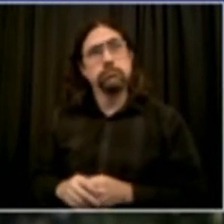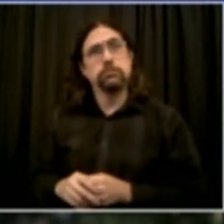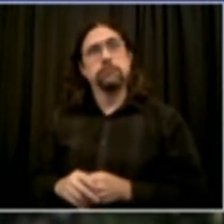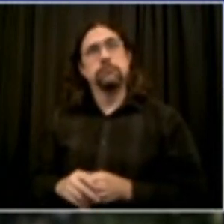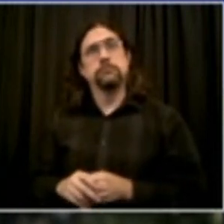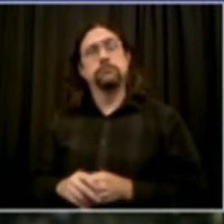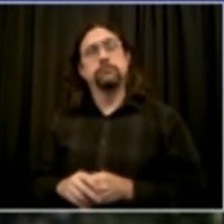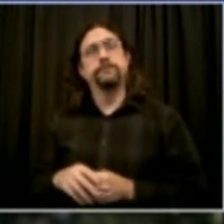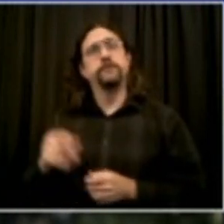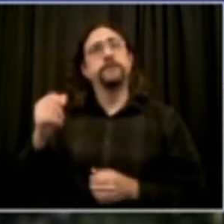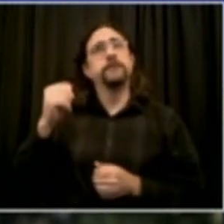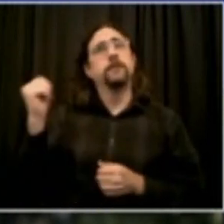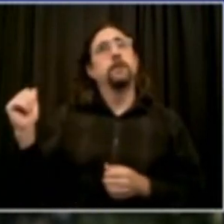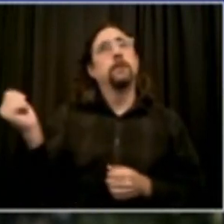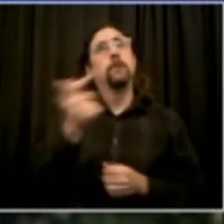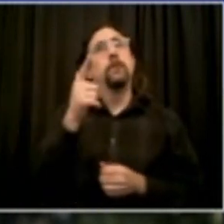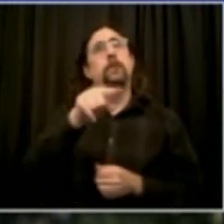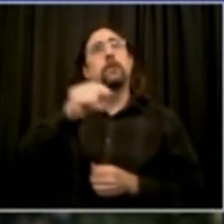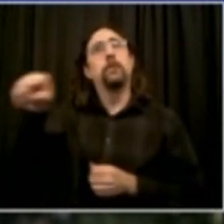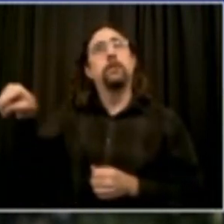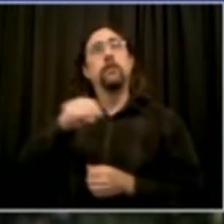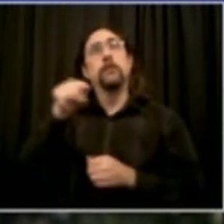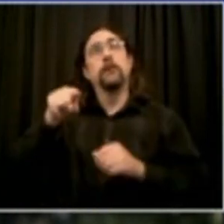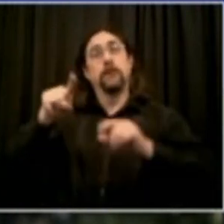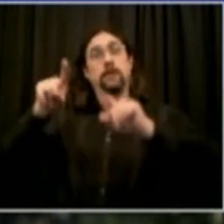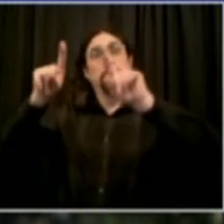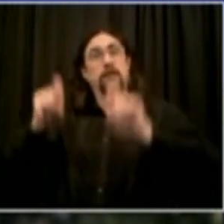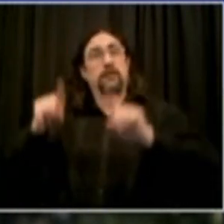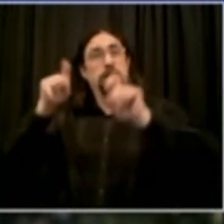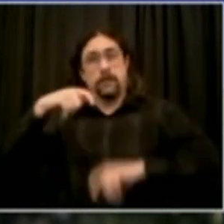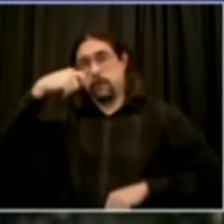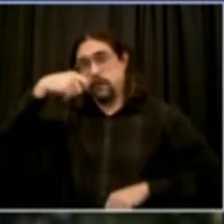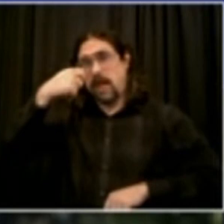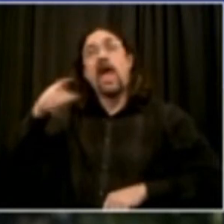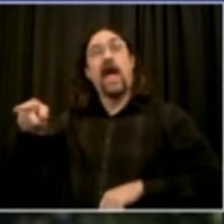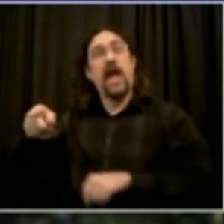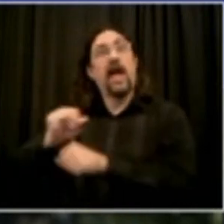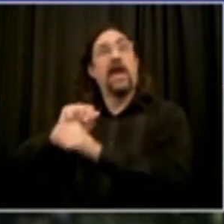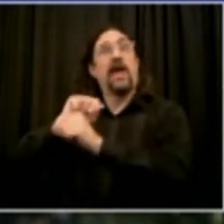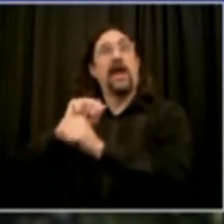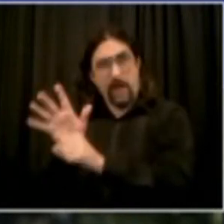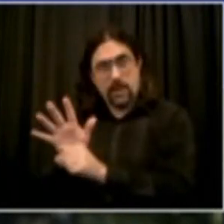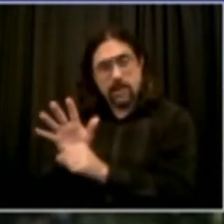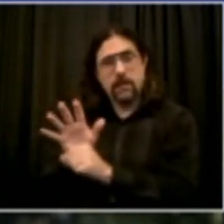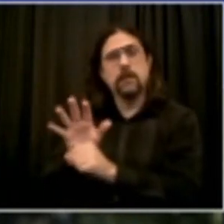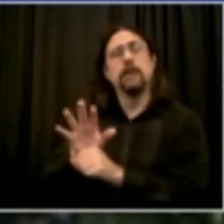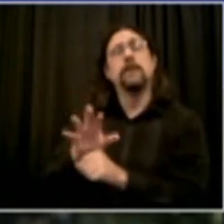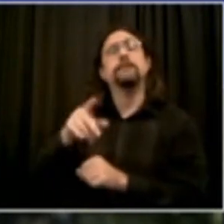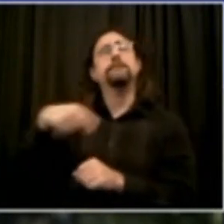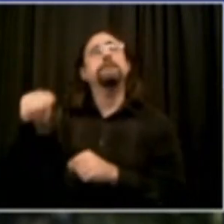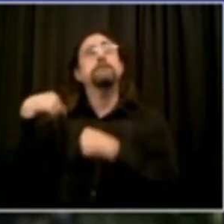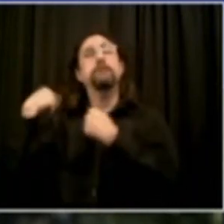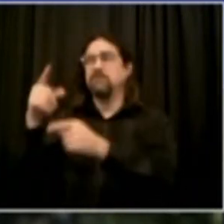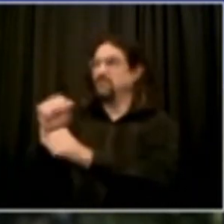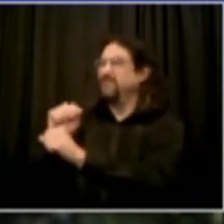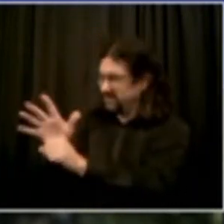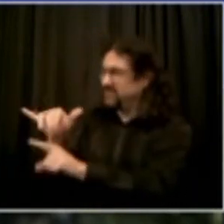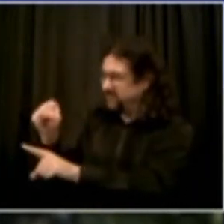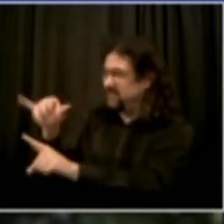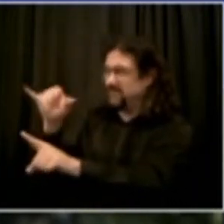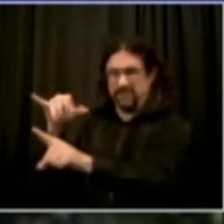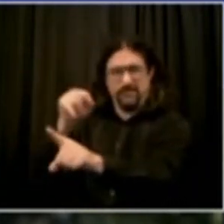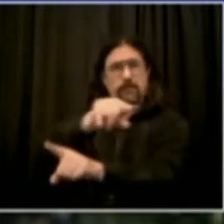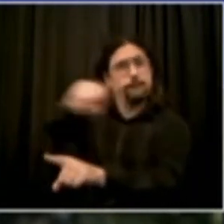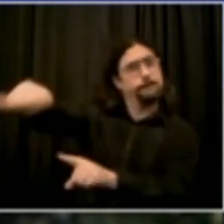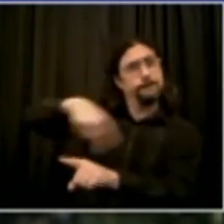5,000 potential coronavirus cases averted, meaning 5,000 more people would have been infected were not because